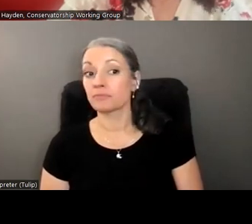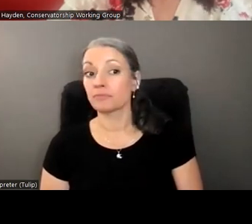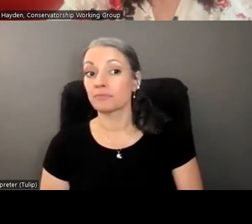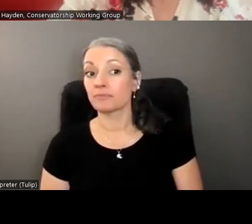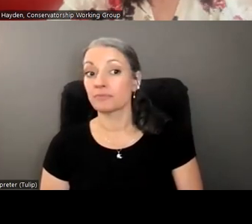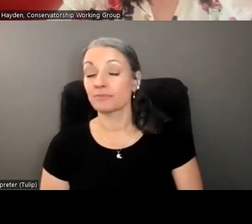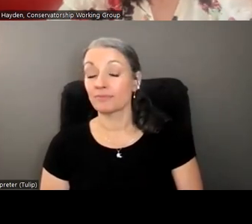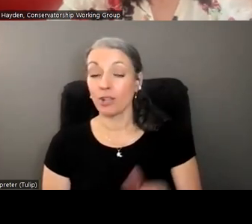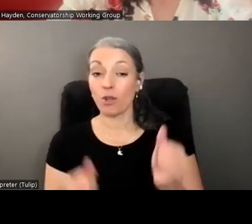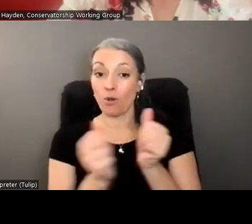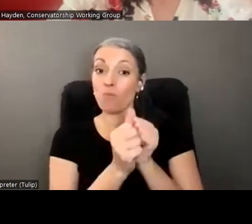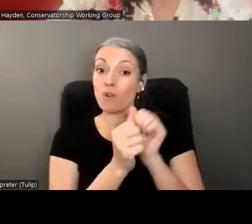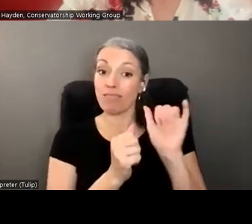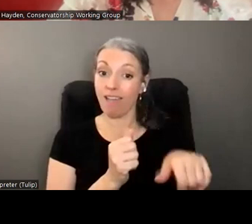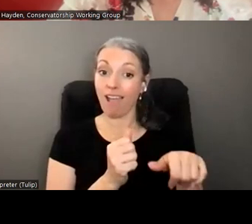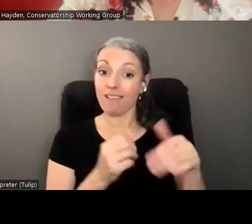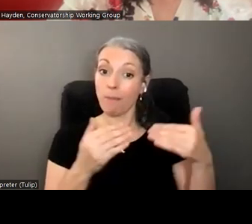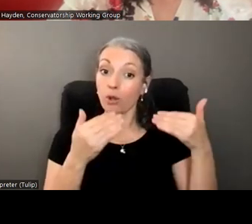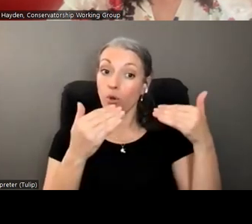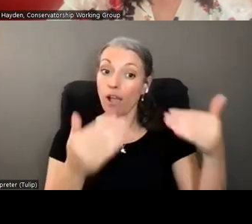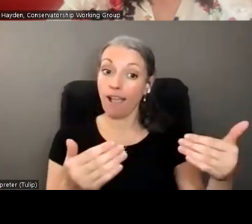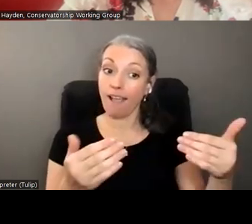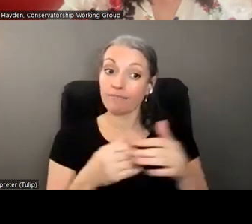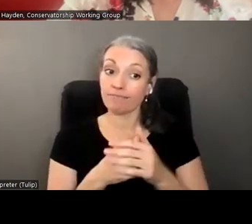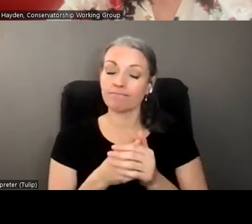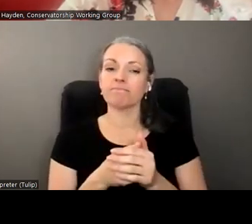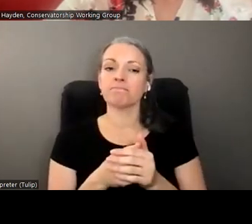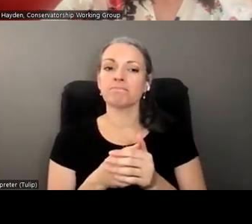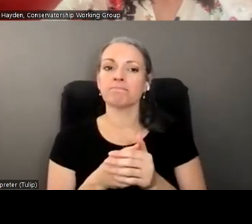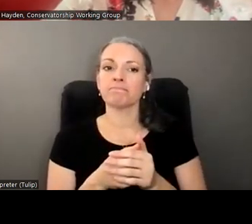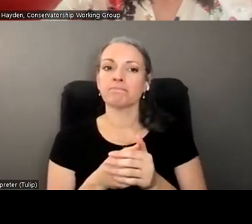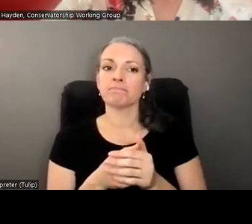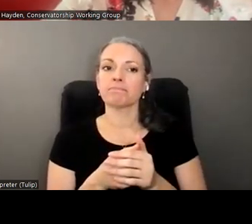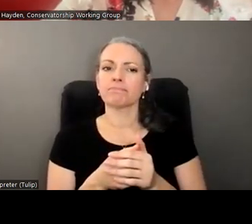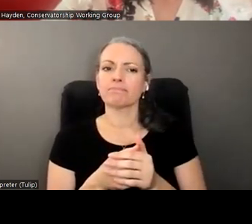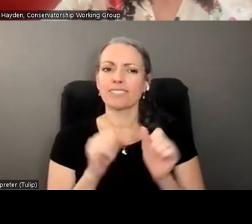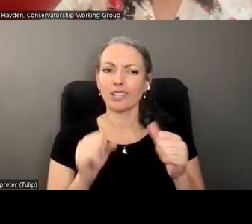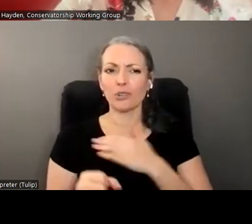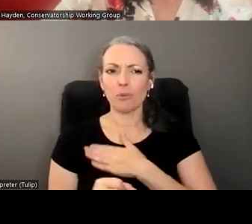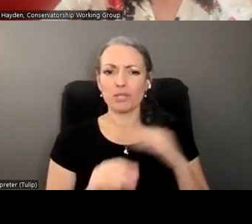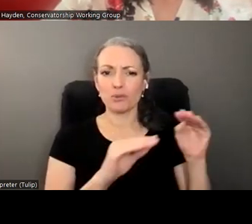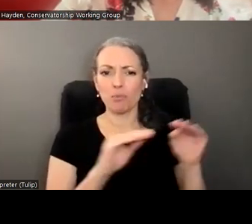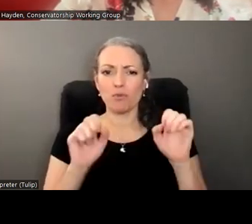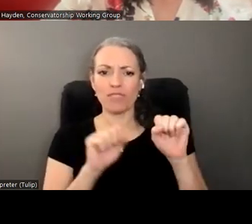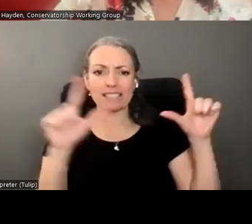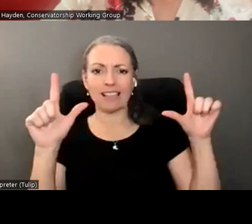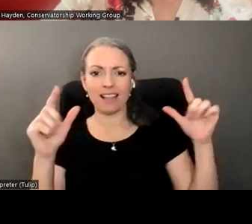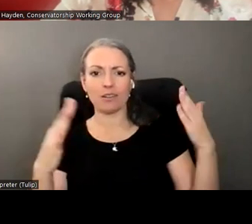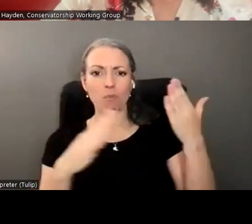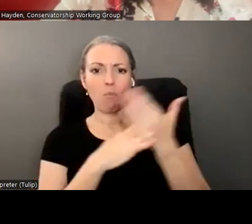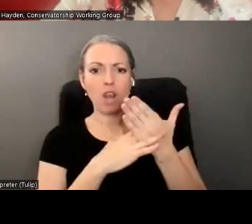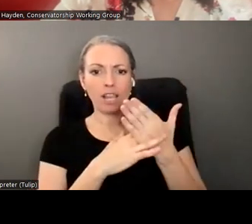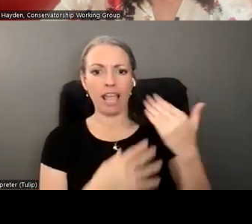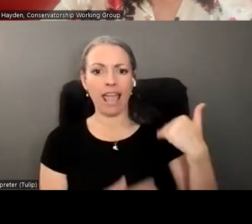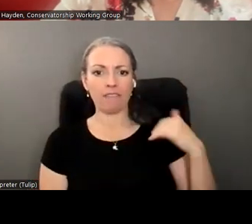With that, I'm going to go ahead and can you please move the slide to a break? We do have a 10-minute